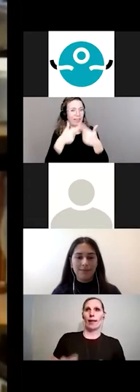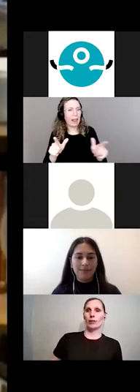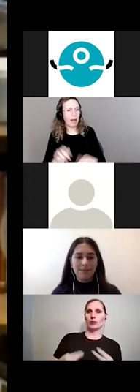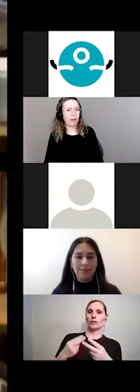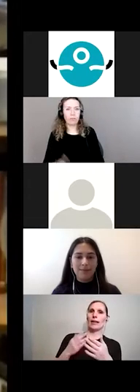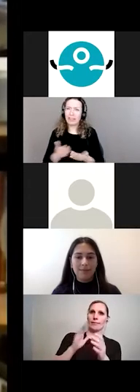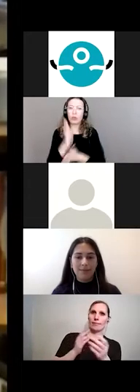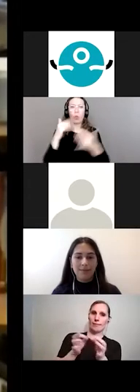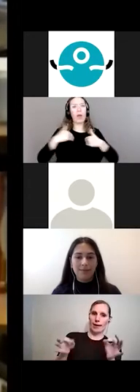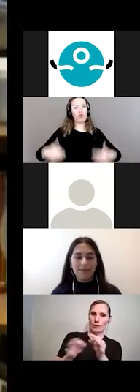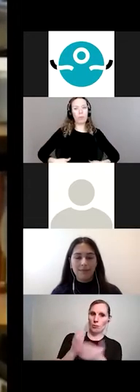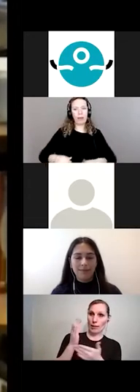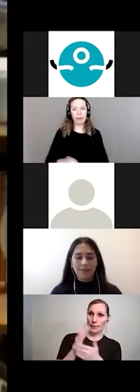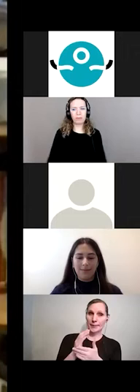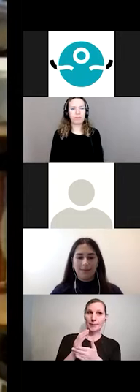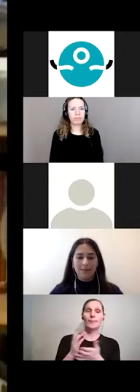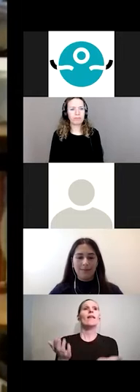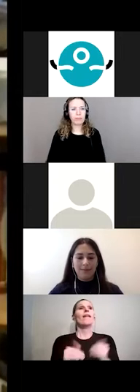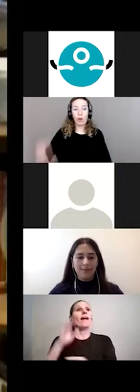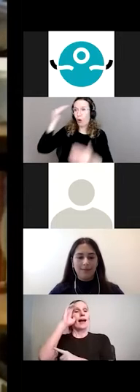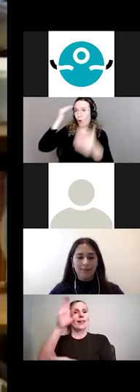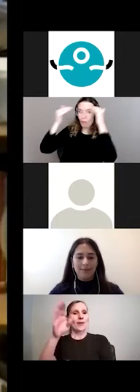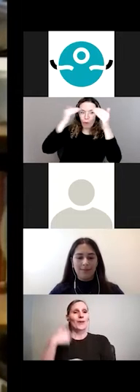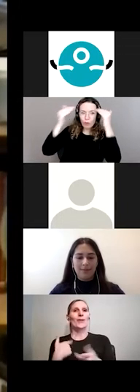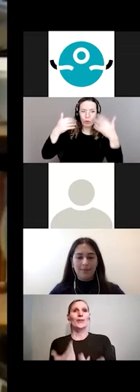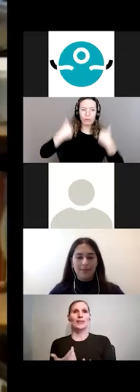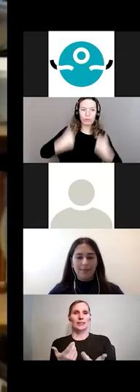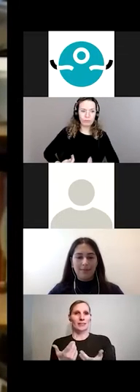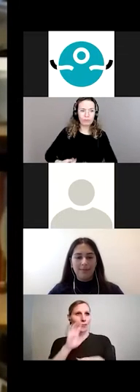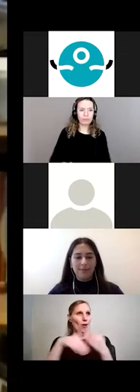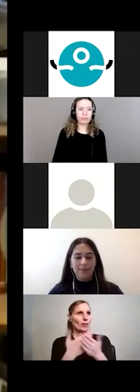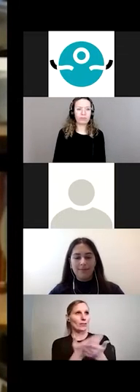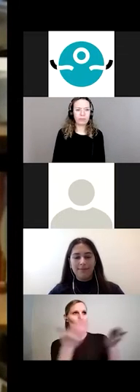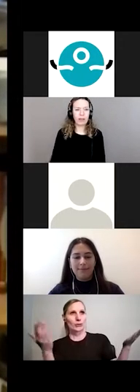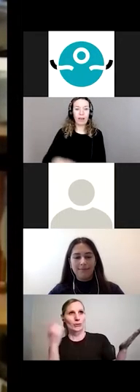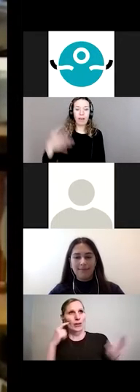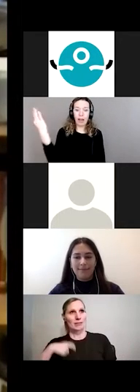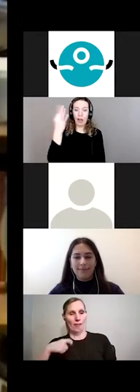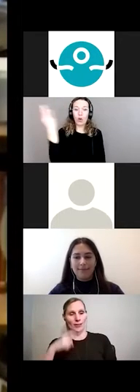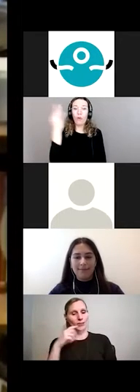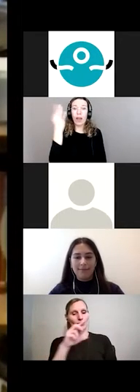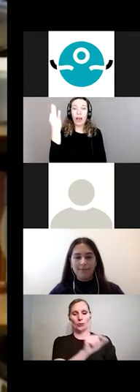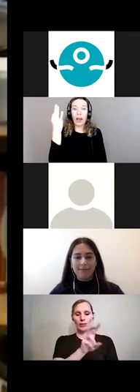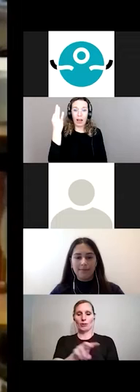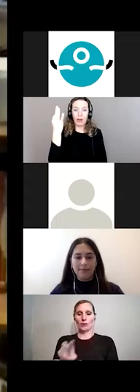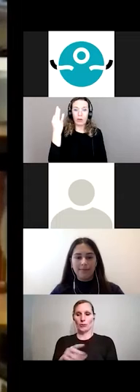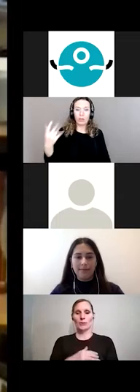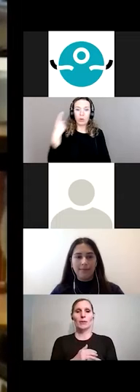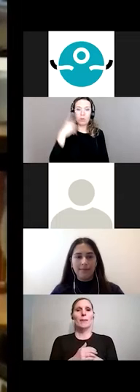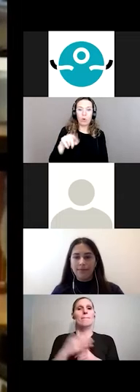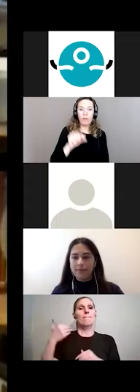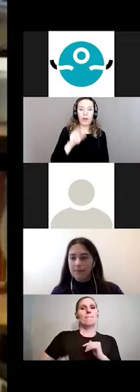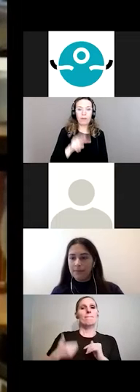Hello and greetings to everyone attending the Our Language Rights Conference Canada for 2022. My